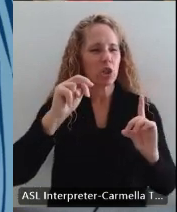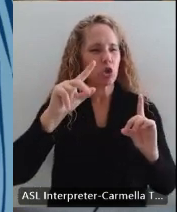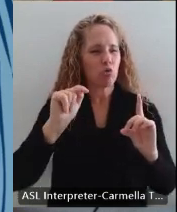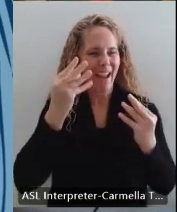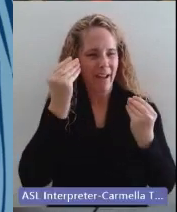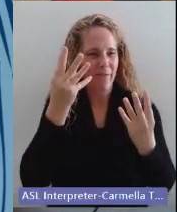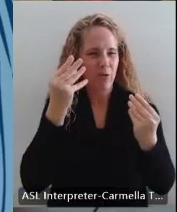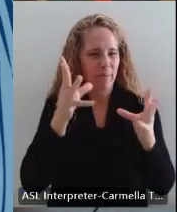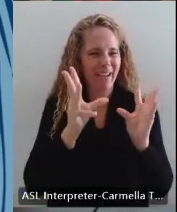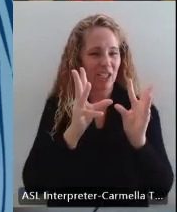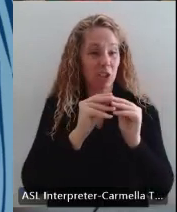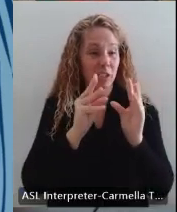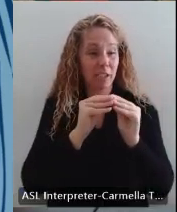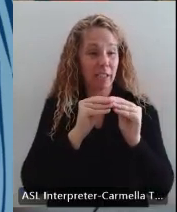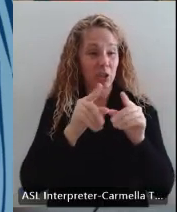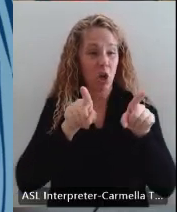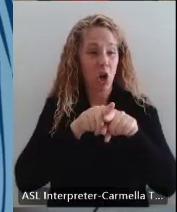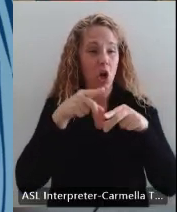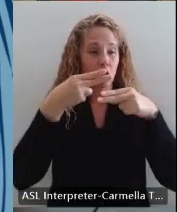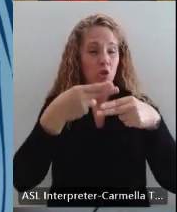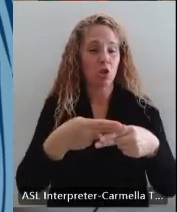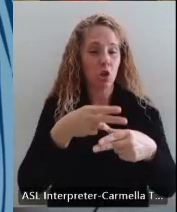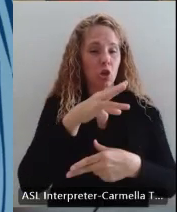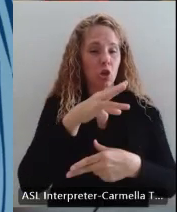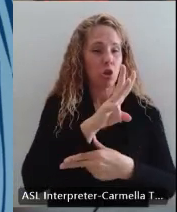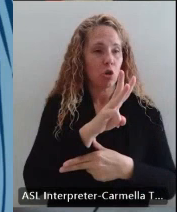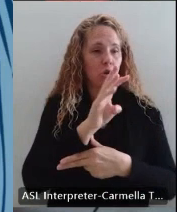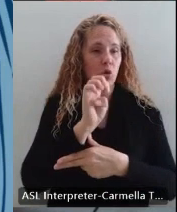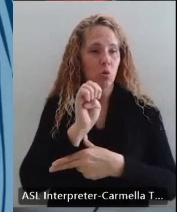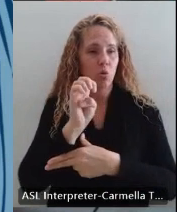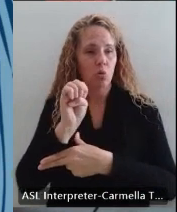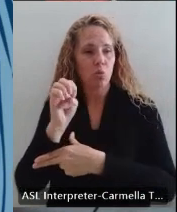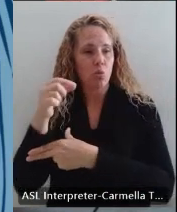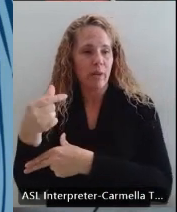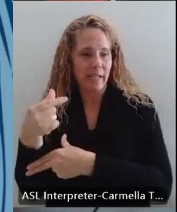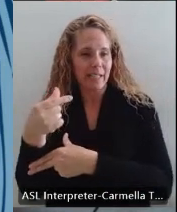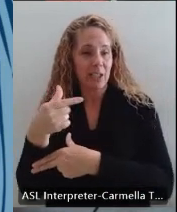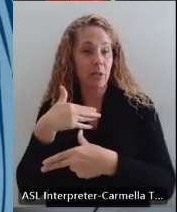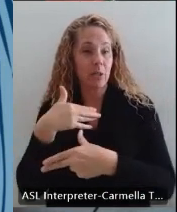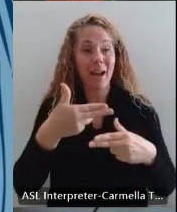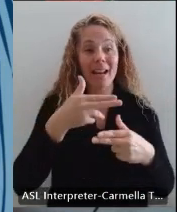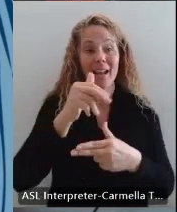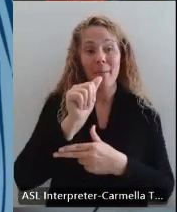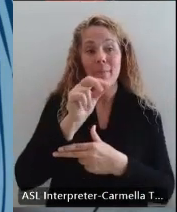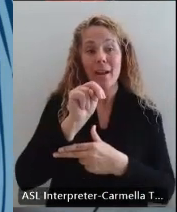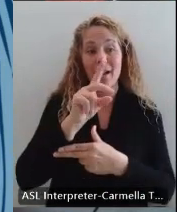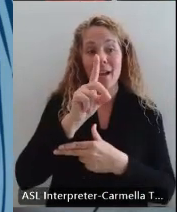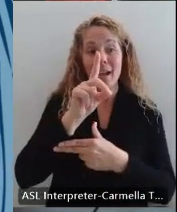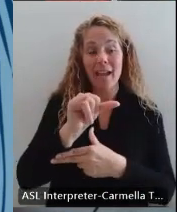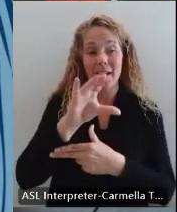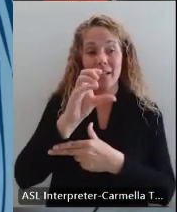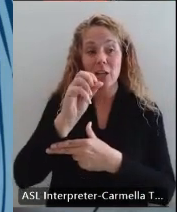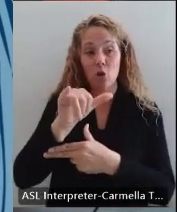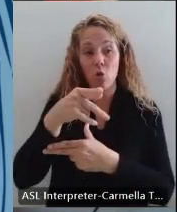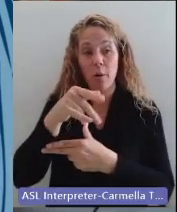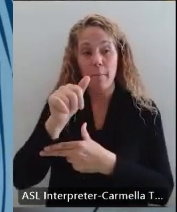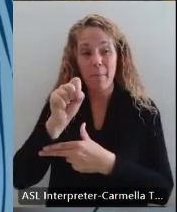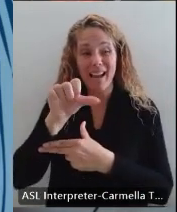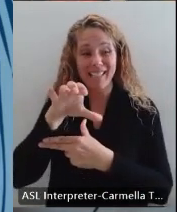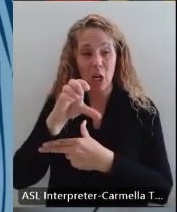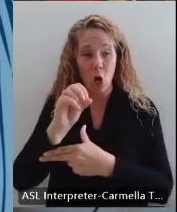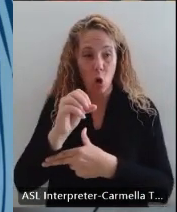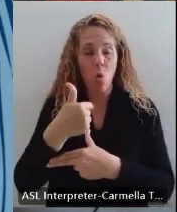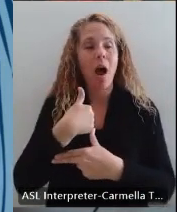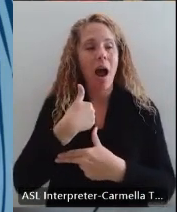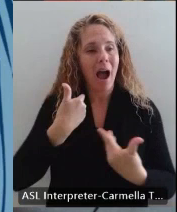Session, also known as the WEAGE. My name is Andy Coy Pascoe. I'm